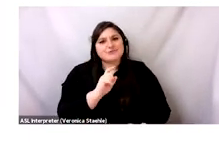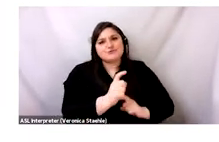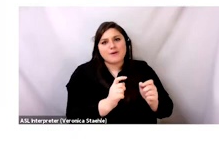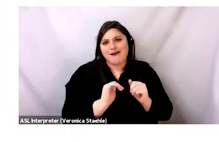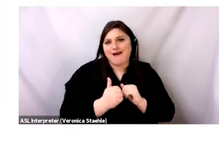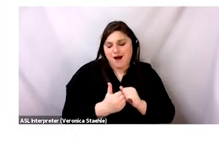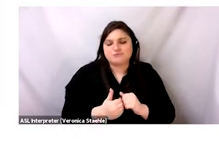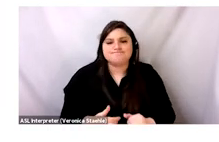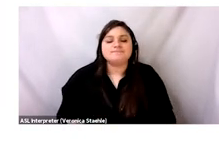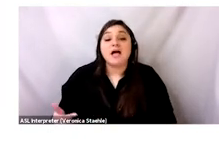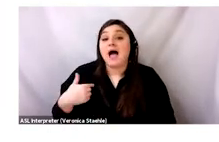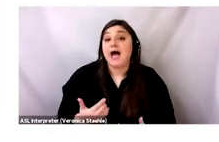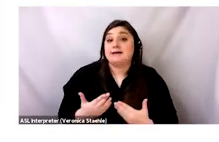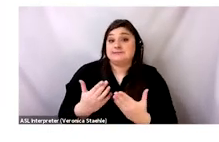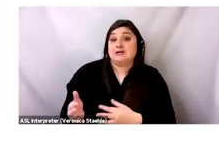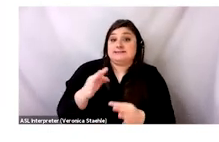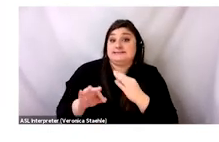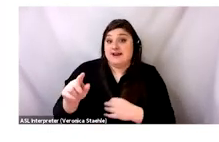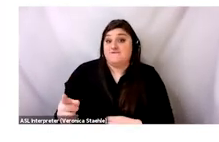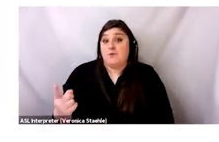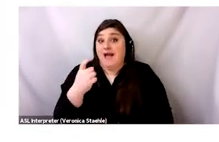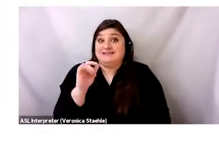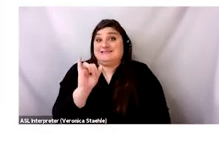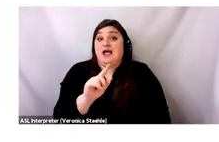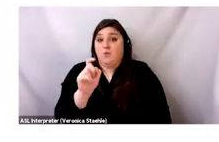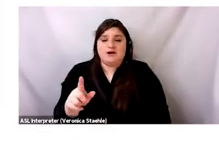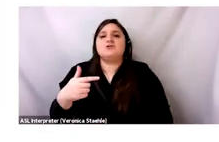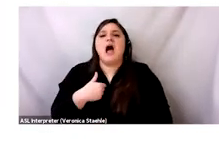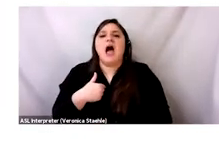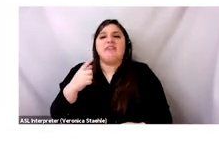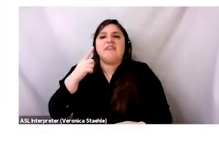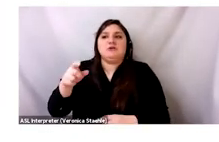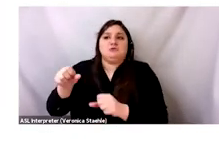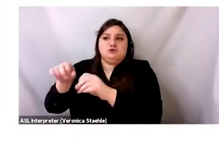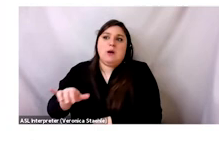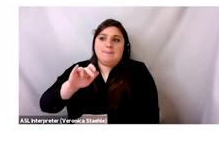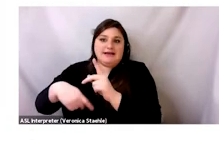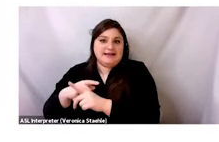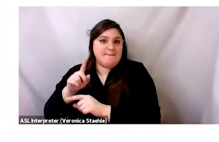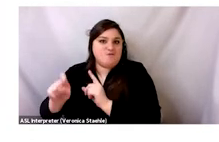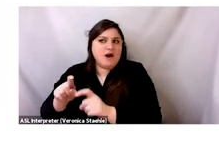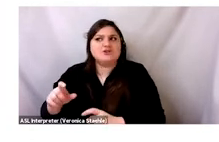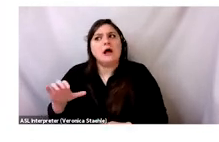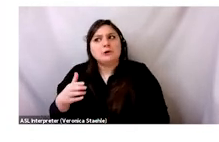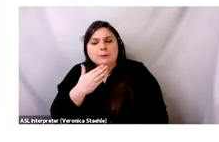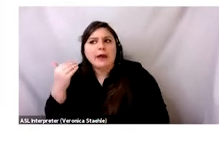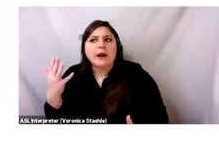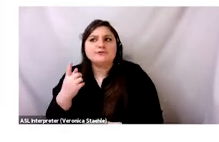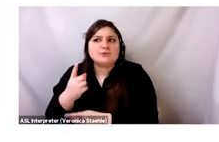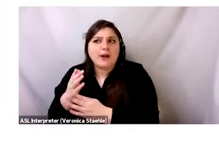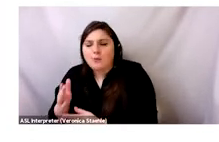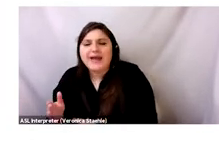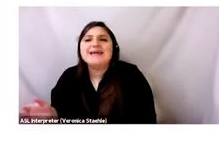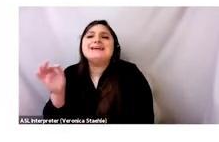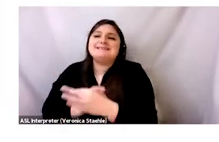And there are steps that you can take. But instead of asking that question, I would suggest that you consider new questions that are less